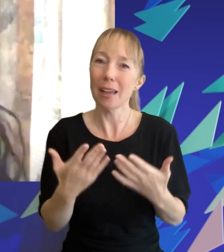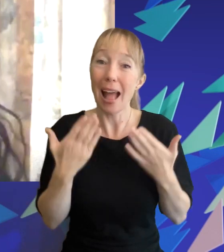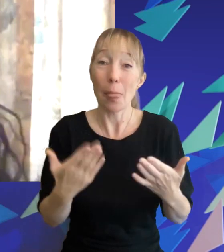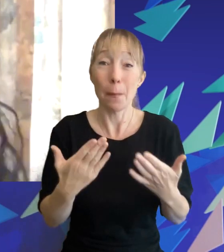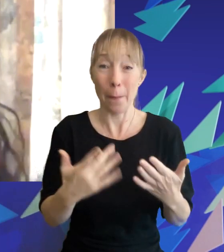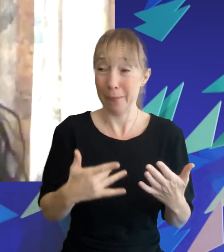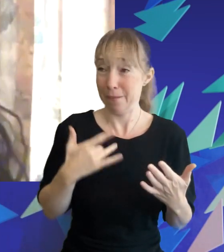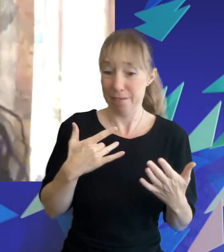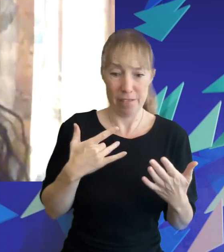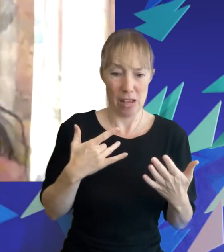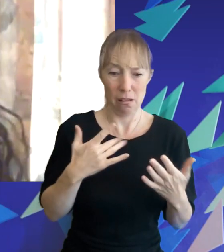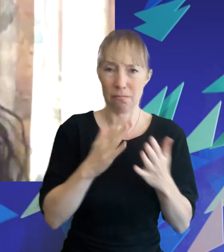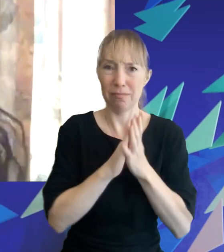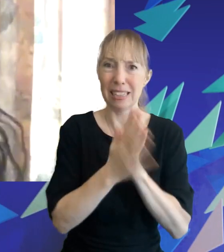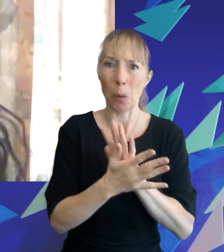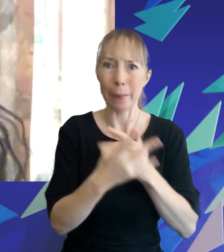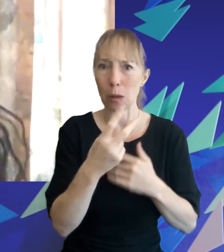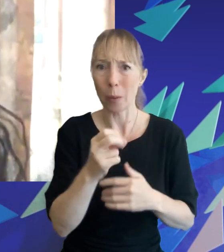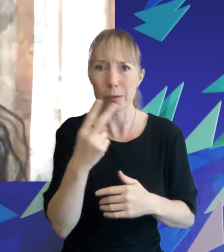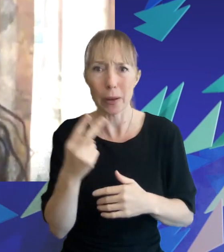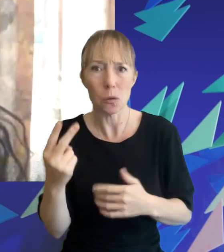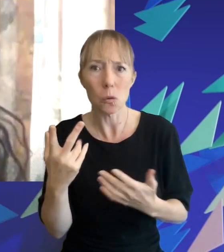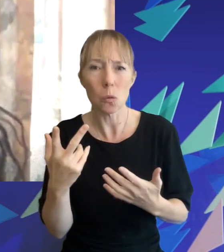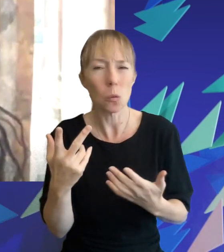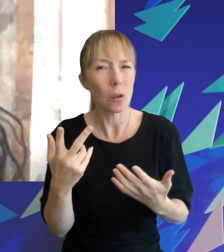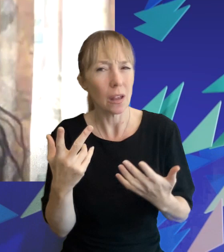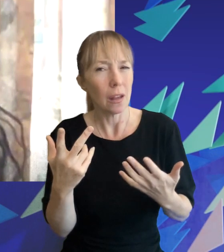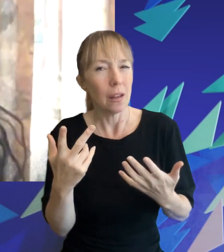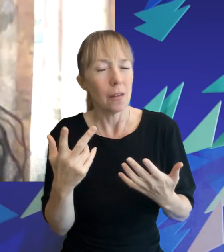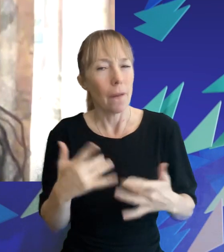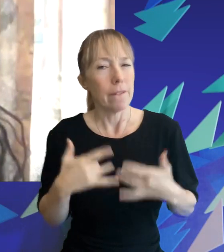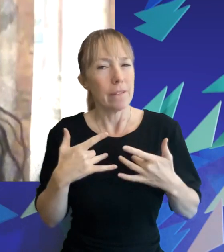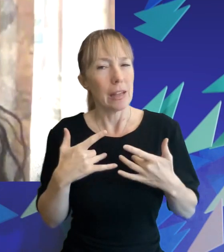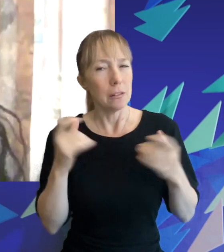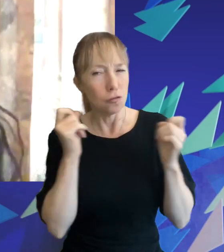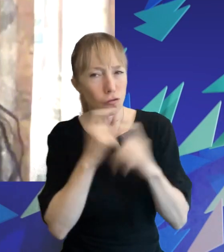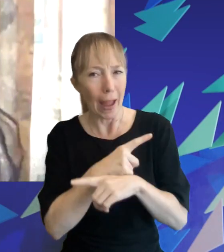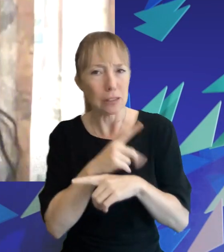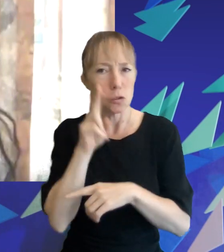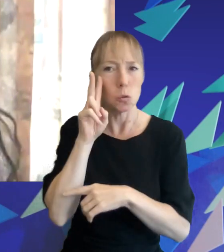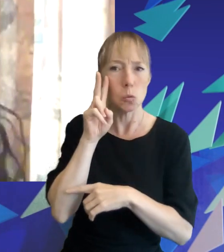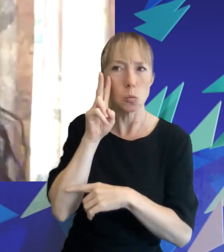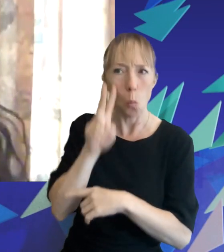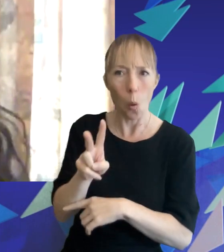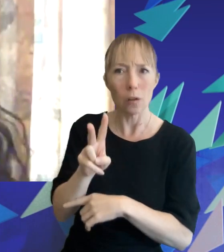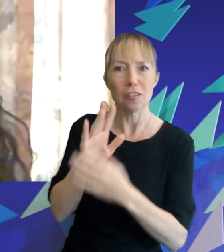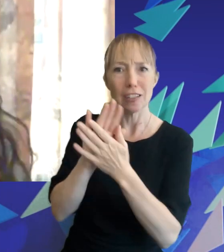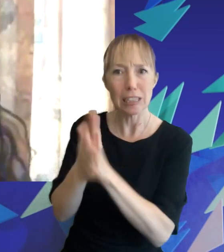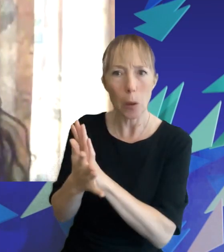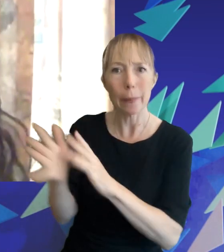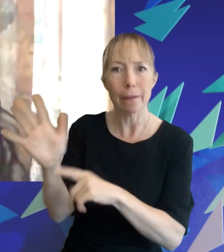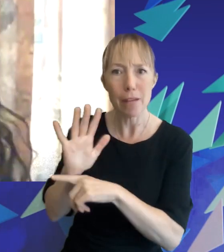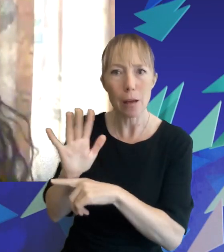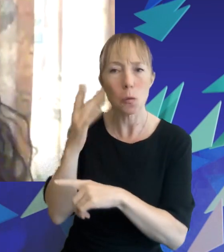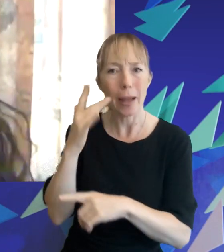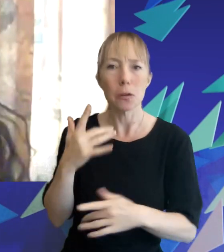dystopia living in some somewhat of a dystopia and so although it seems odd to want to consume dystopian media when you feel like you're living in